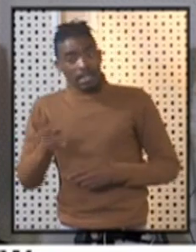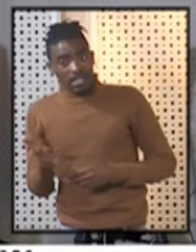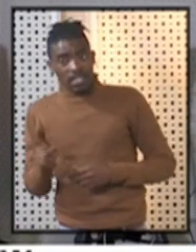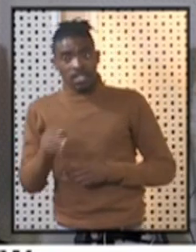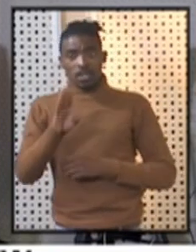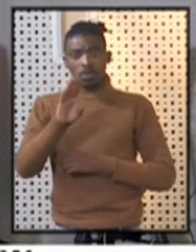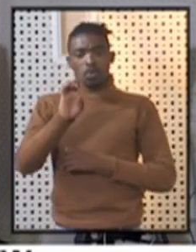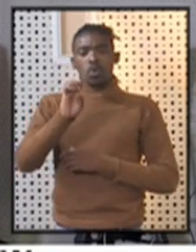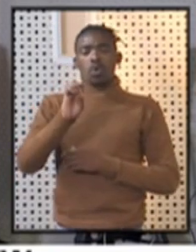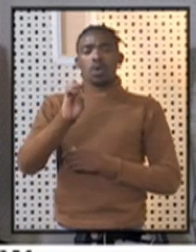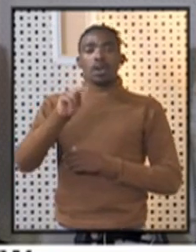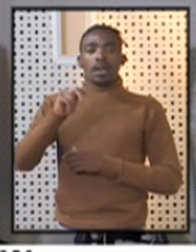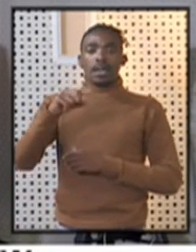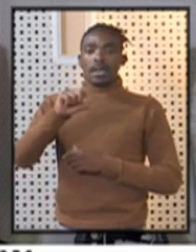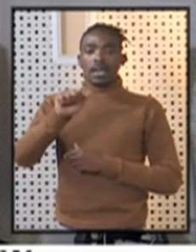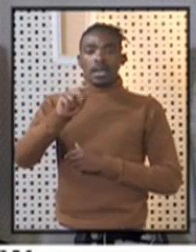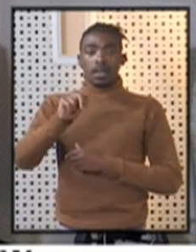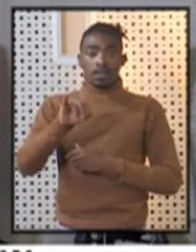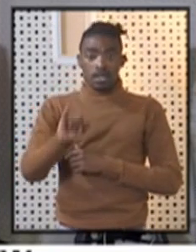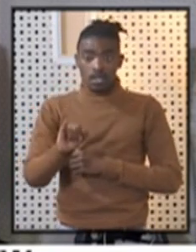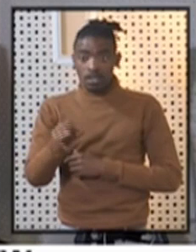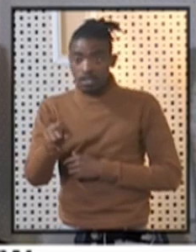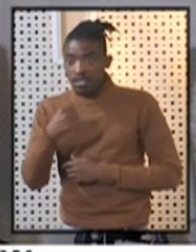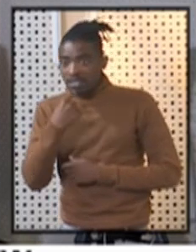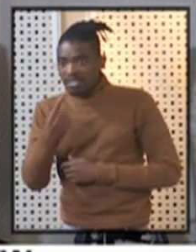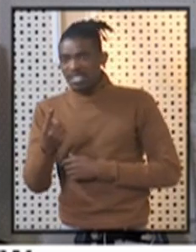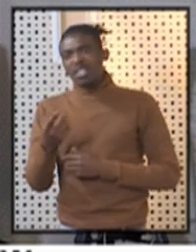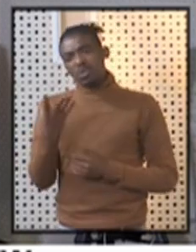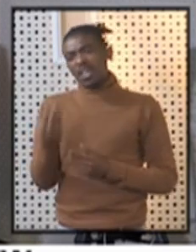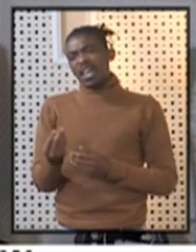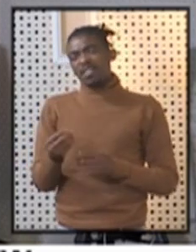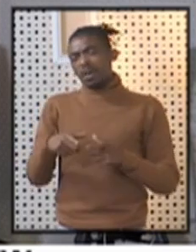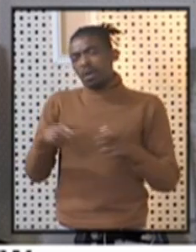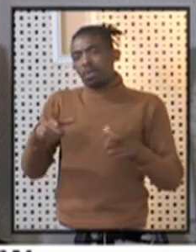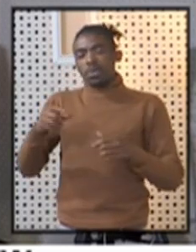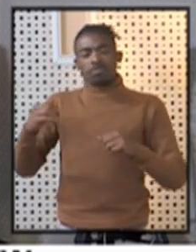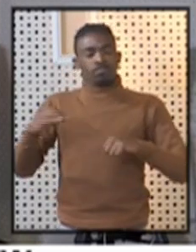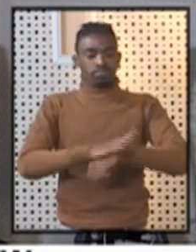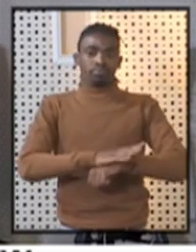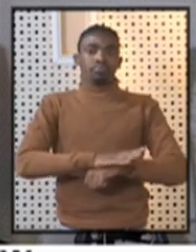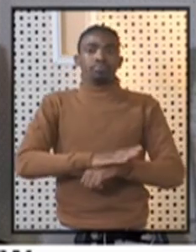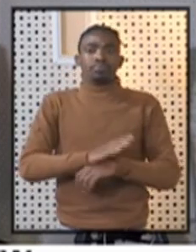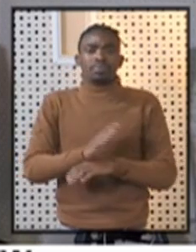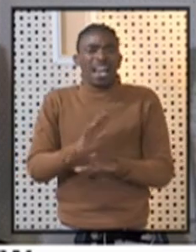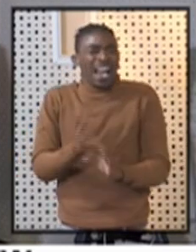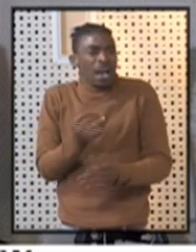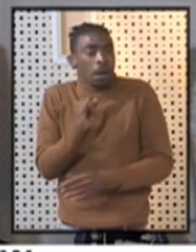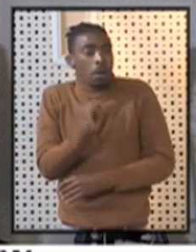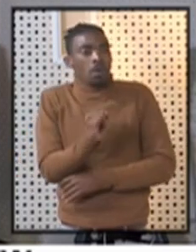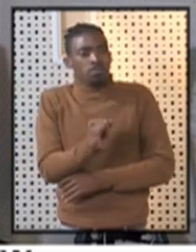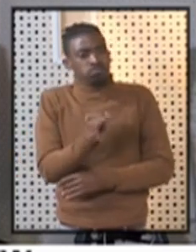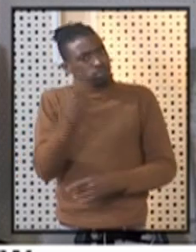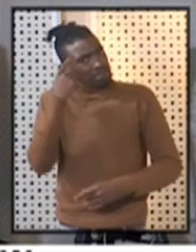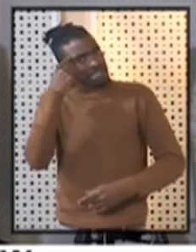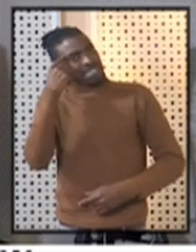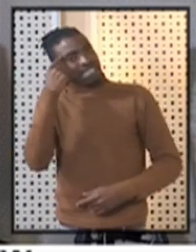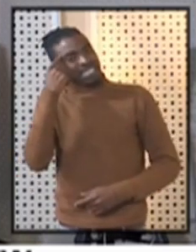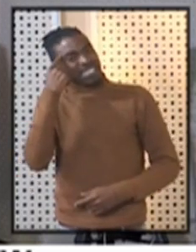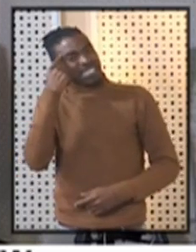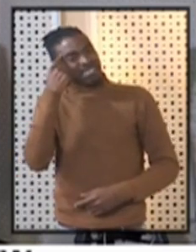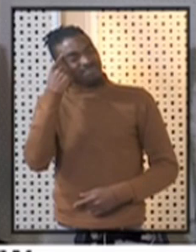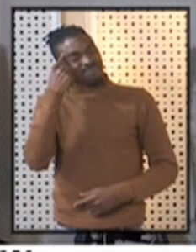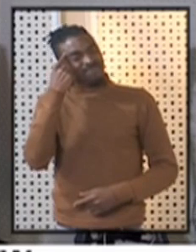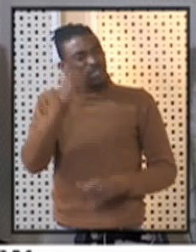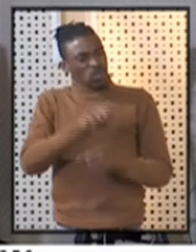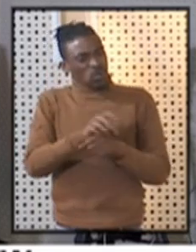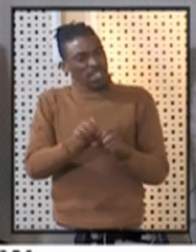Minister, in terms of the permanent damage to the industry? How bad do you anticipate it to